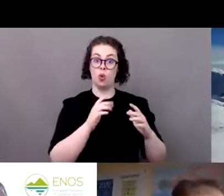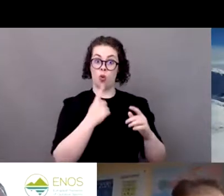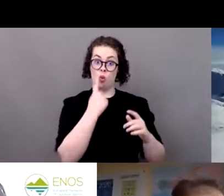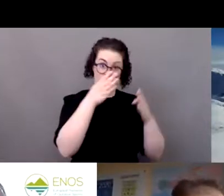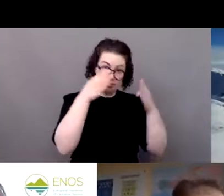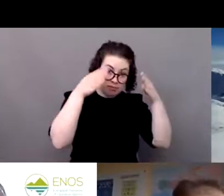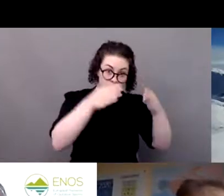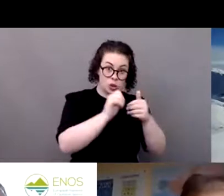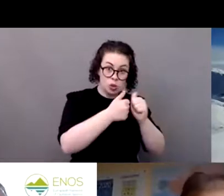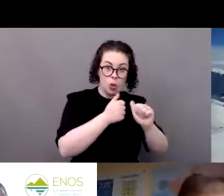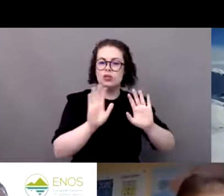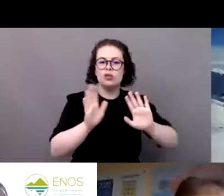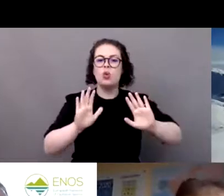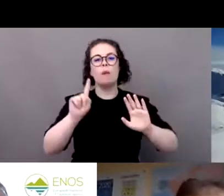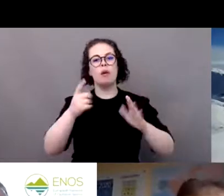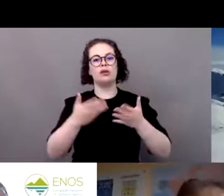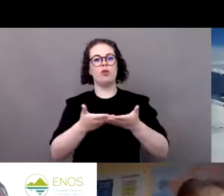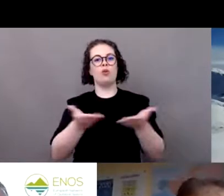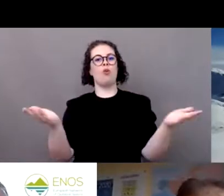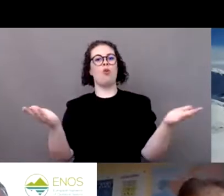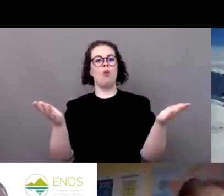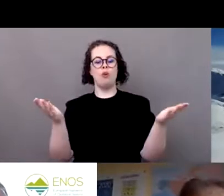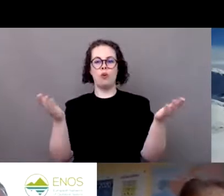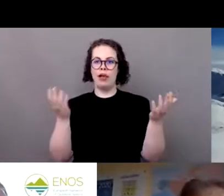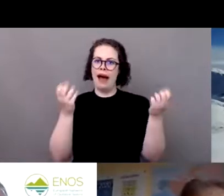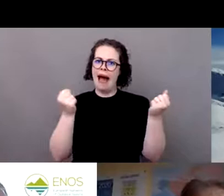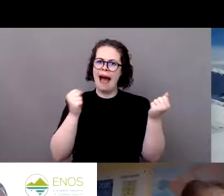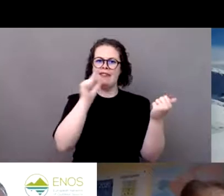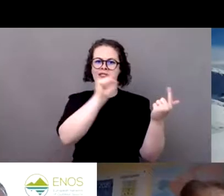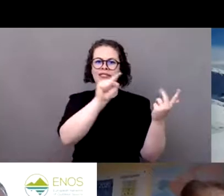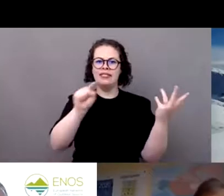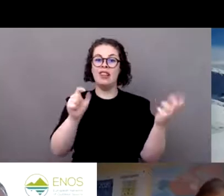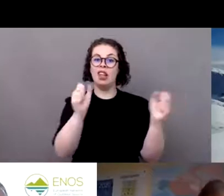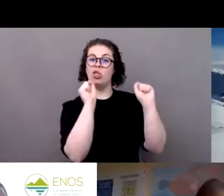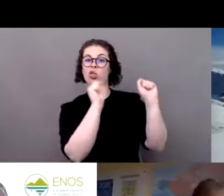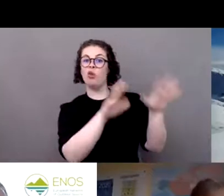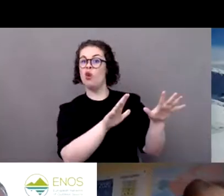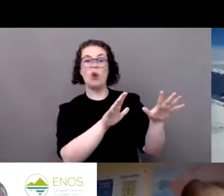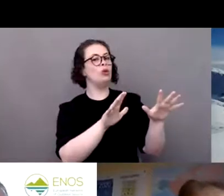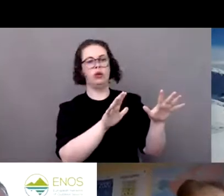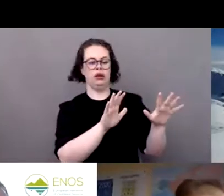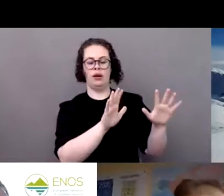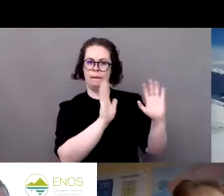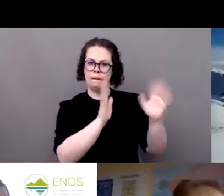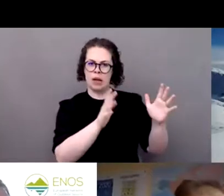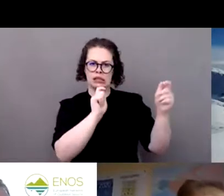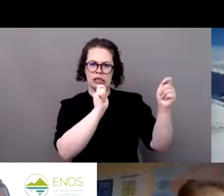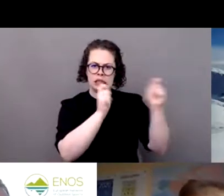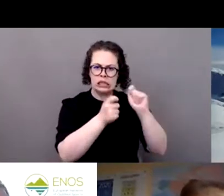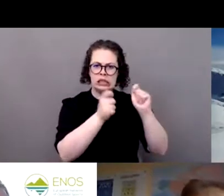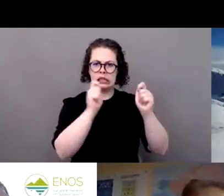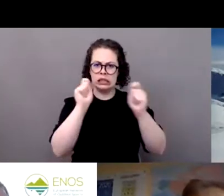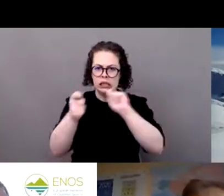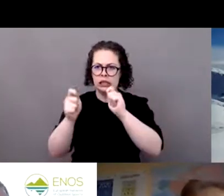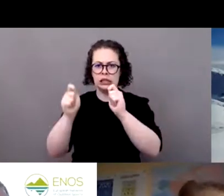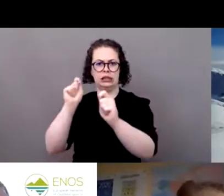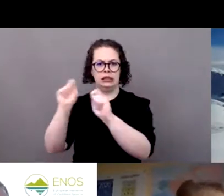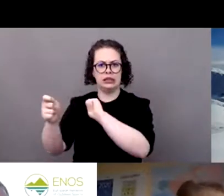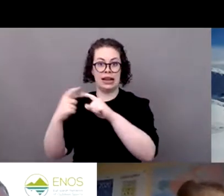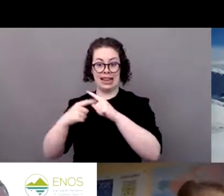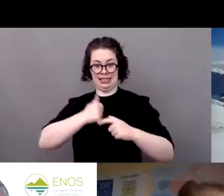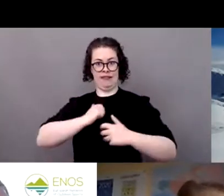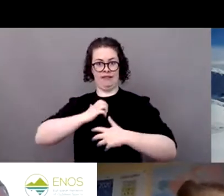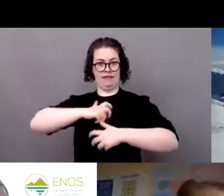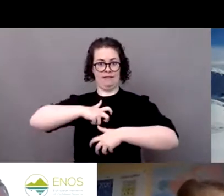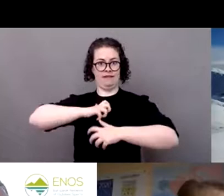how we should all adapt to climate change, but sport is part of it. And I'm dealing with what is called Climate